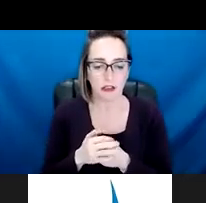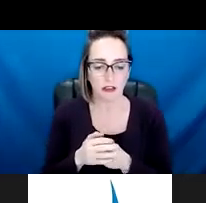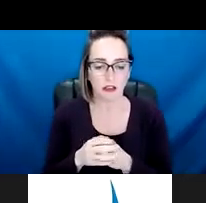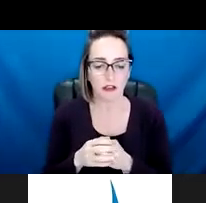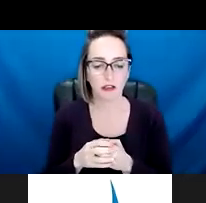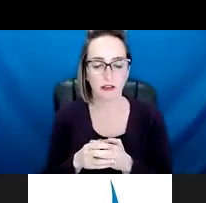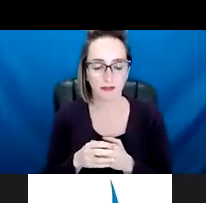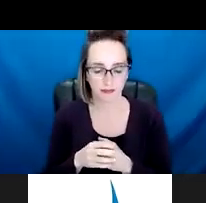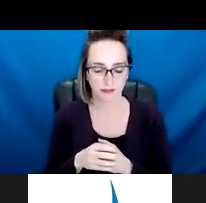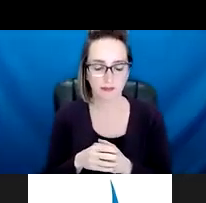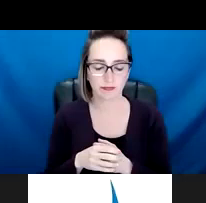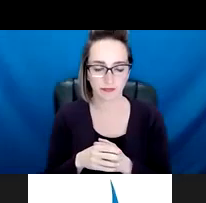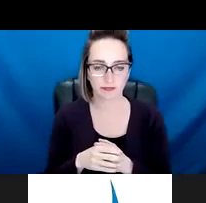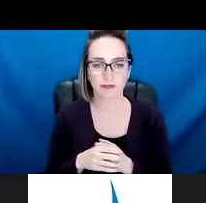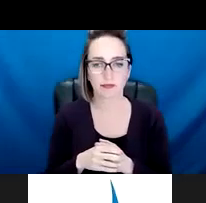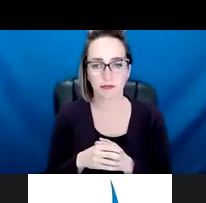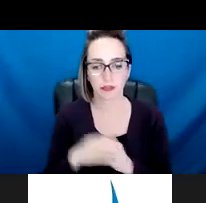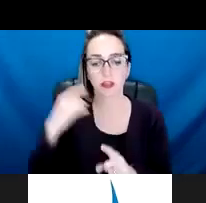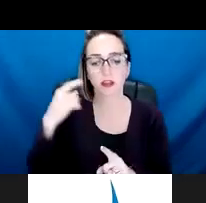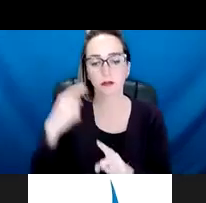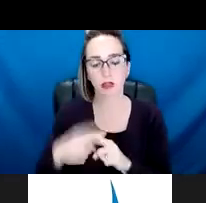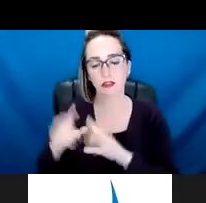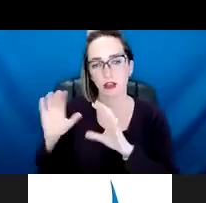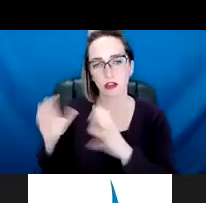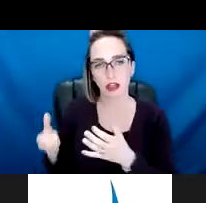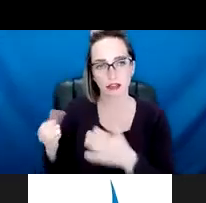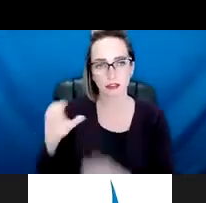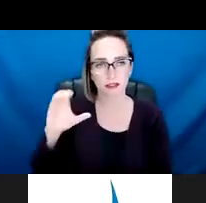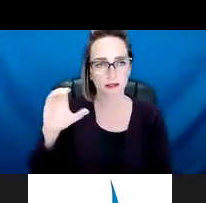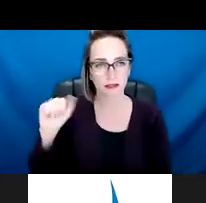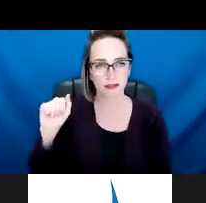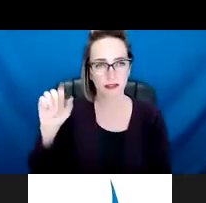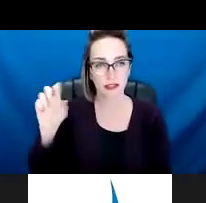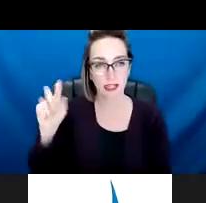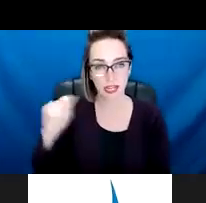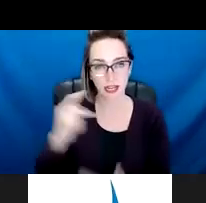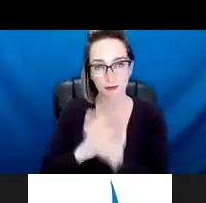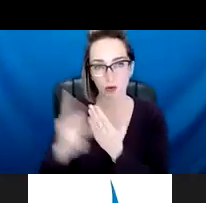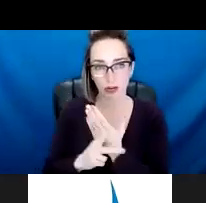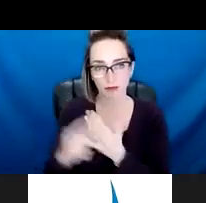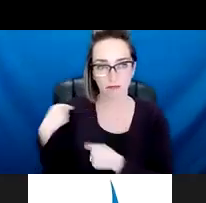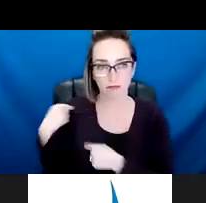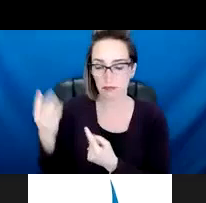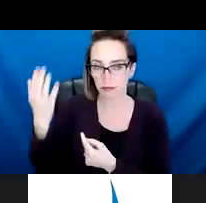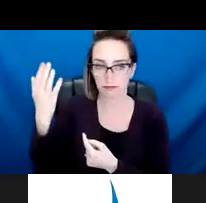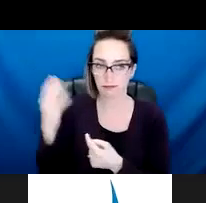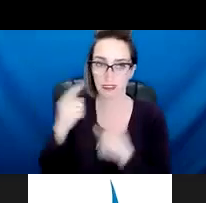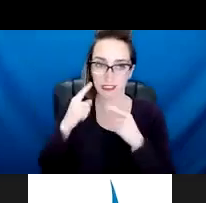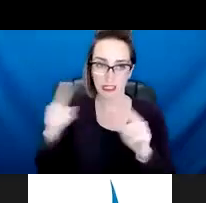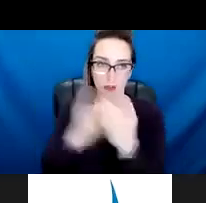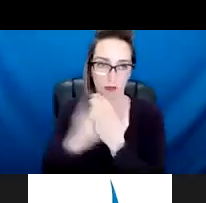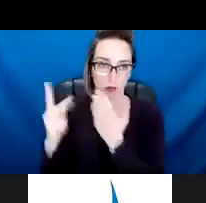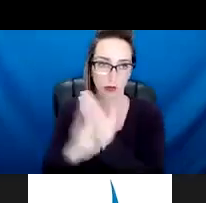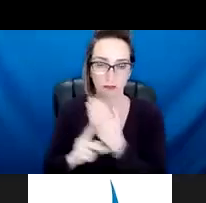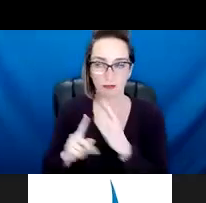Along with a class of cadet, the cadet program has been a very successful program for us since back in the